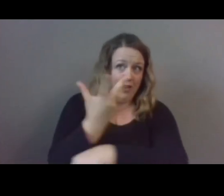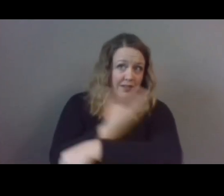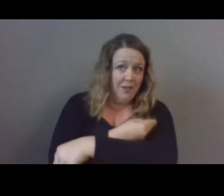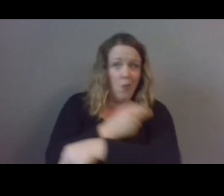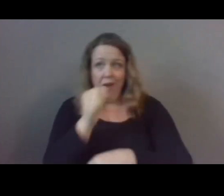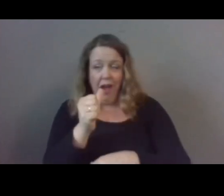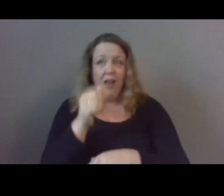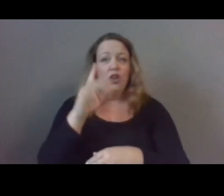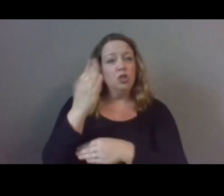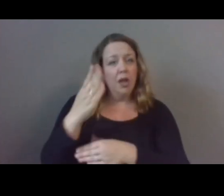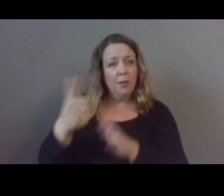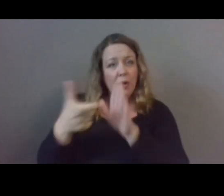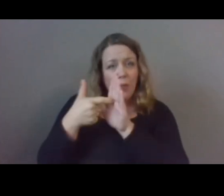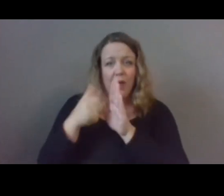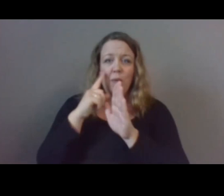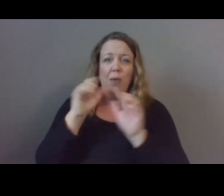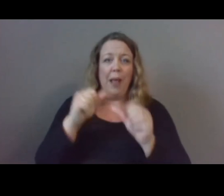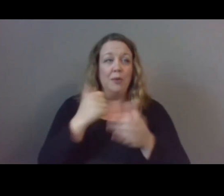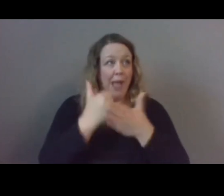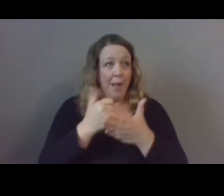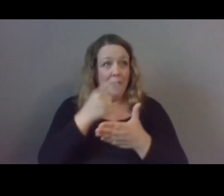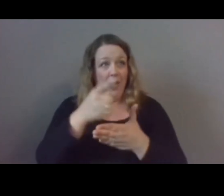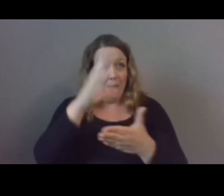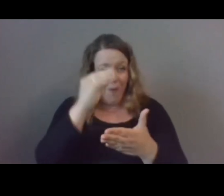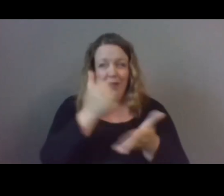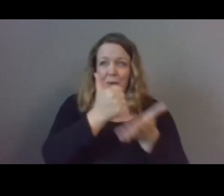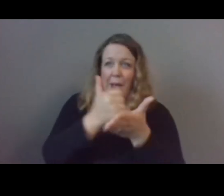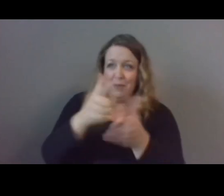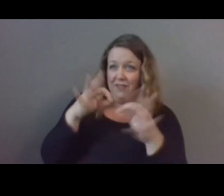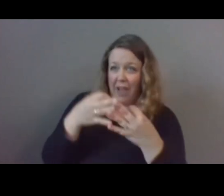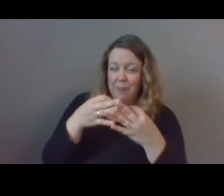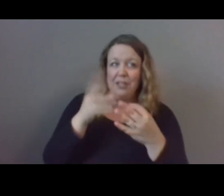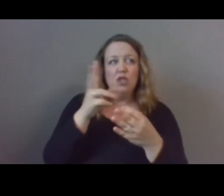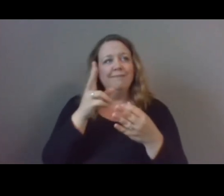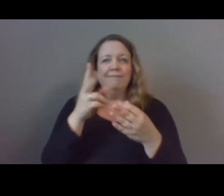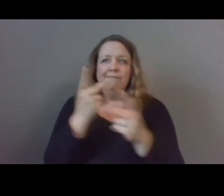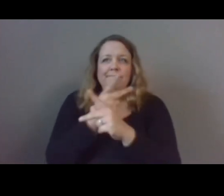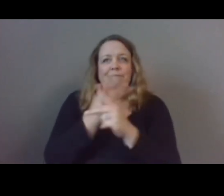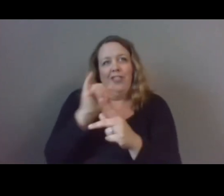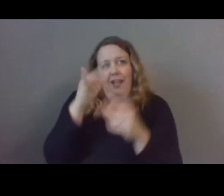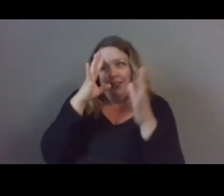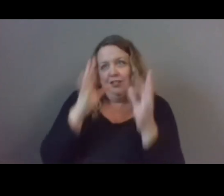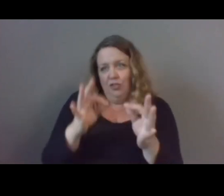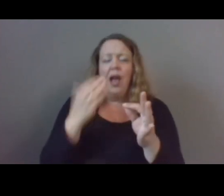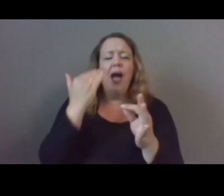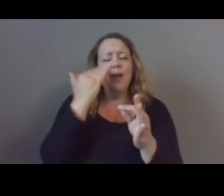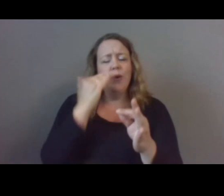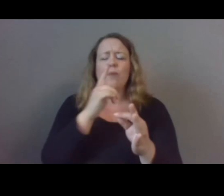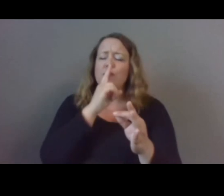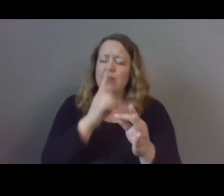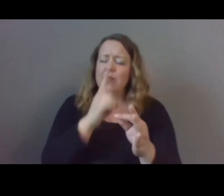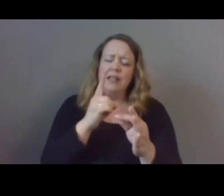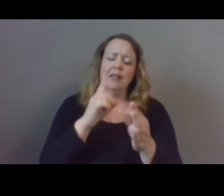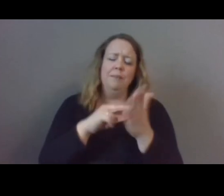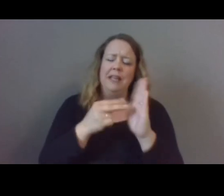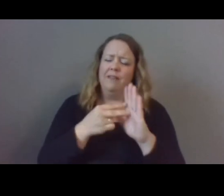was nervous we were able to help him help his family navigate those decisions. So, I know how meaningful mentoring relationships